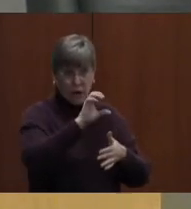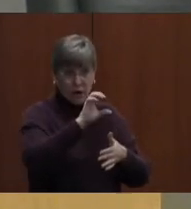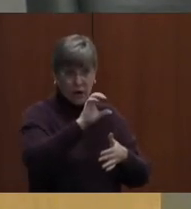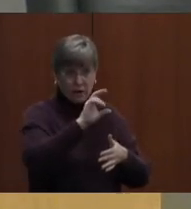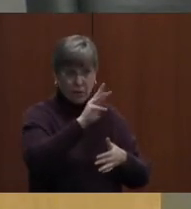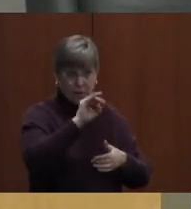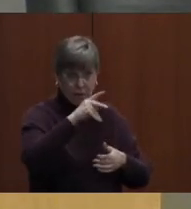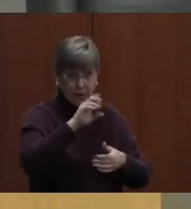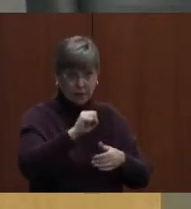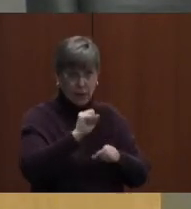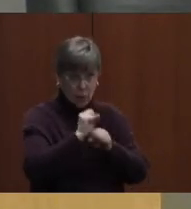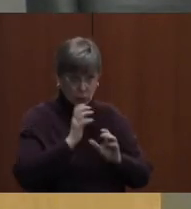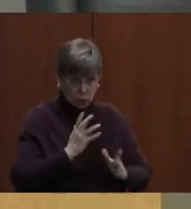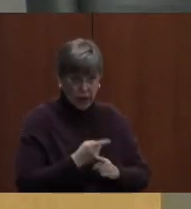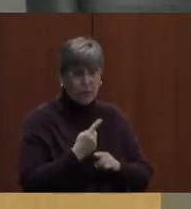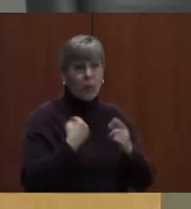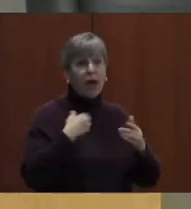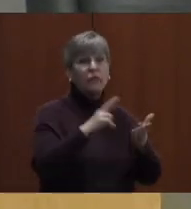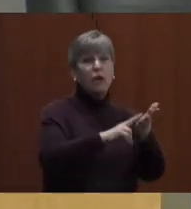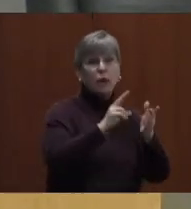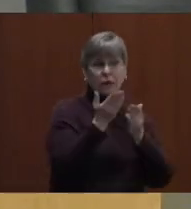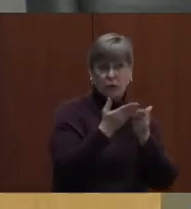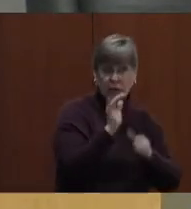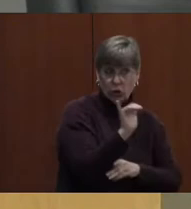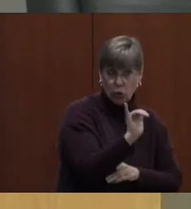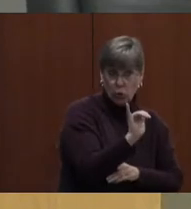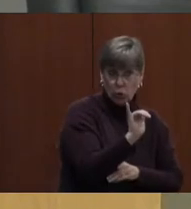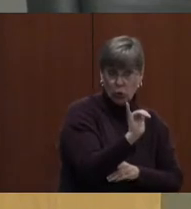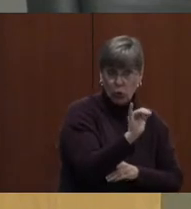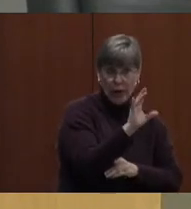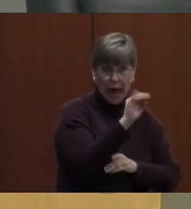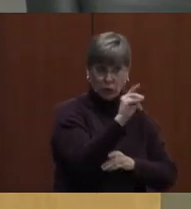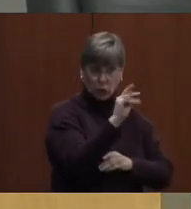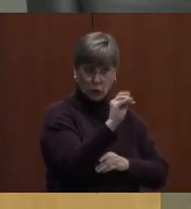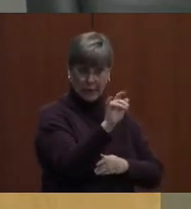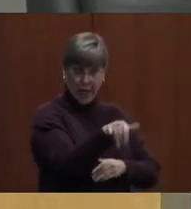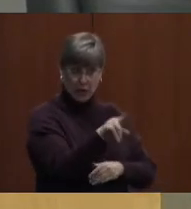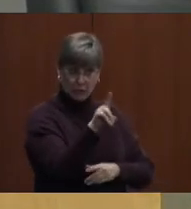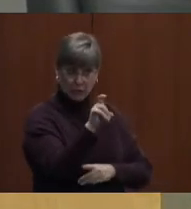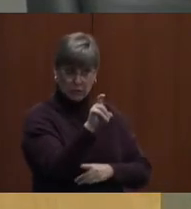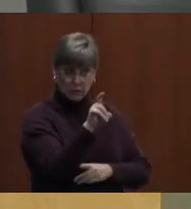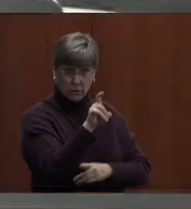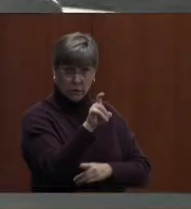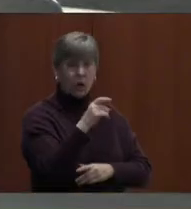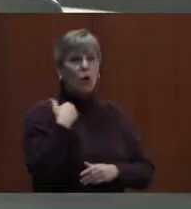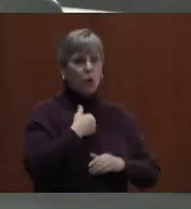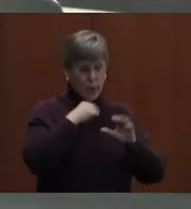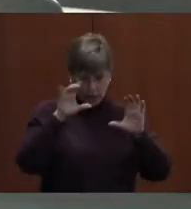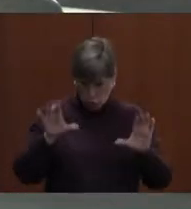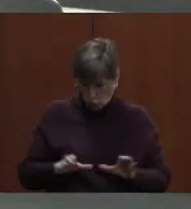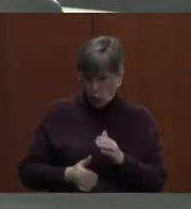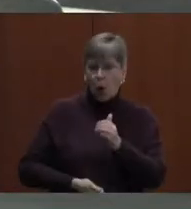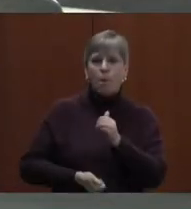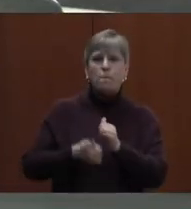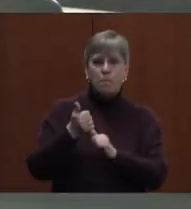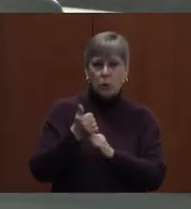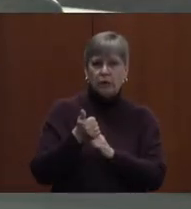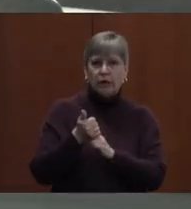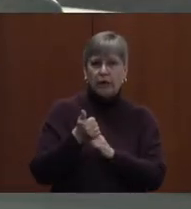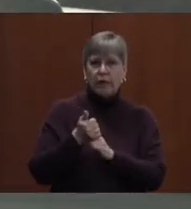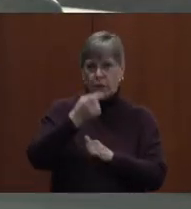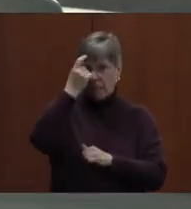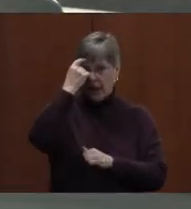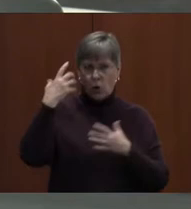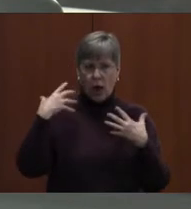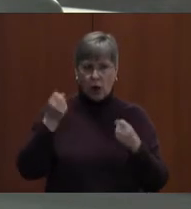But we also do have contractual services. Do we outsource any of our counseling? We do. Mostly along the lines more of mental